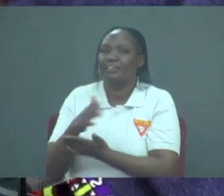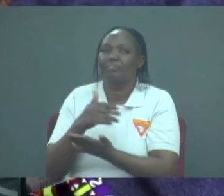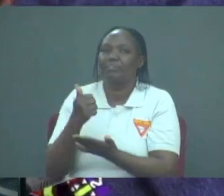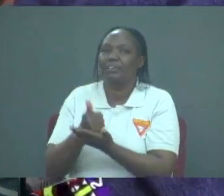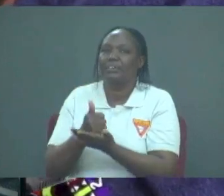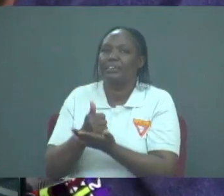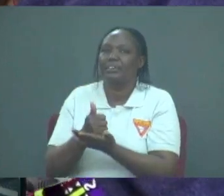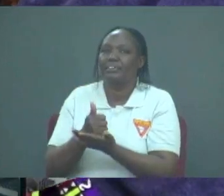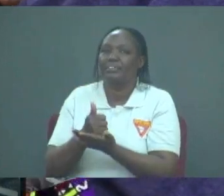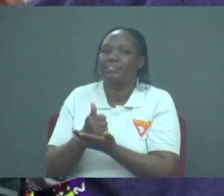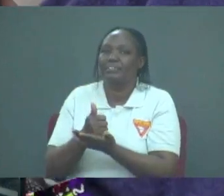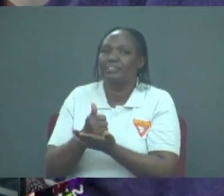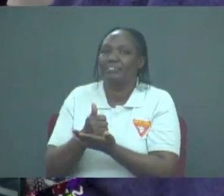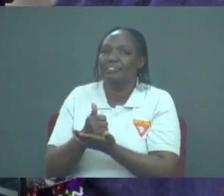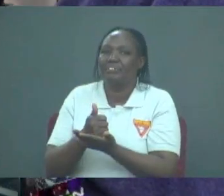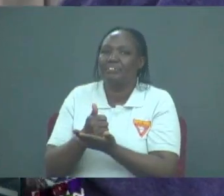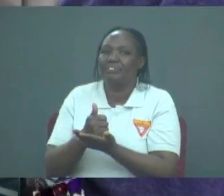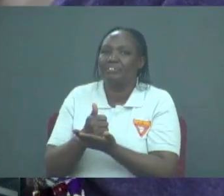amen